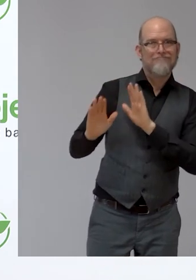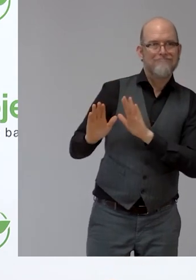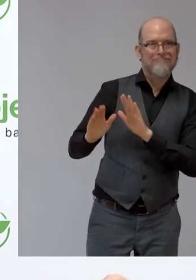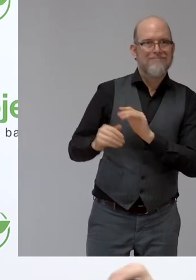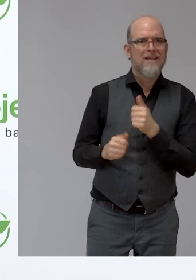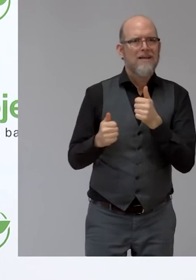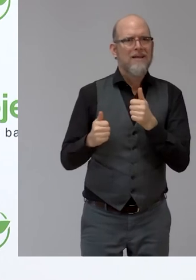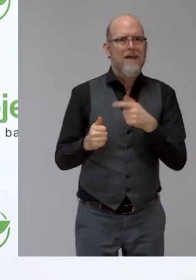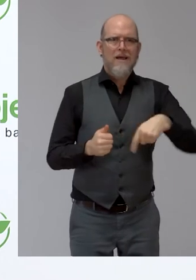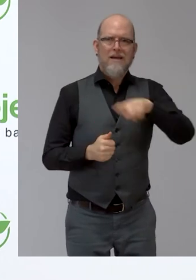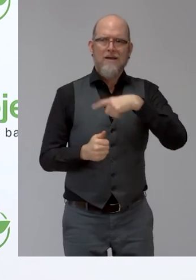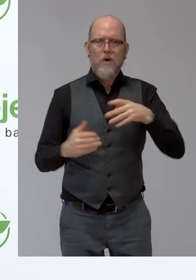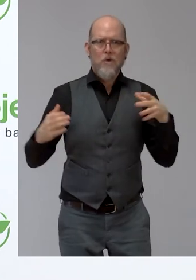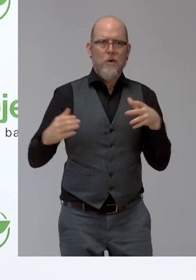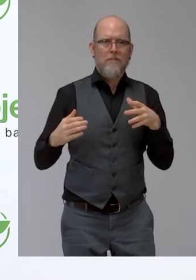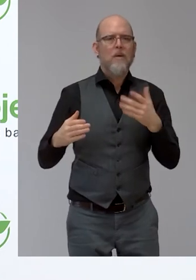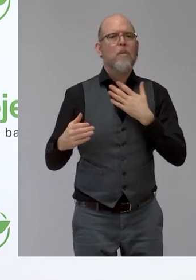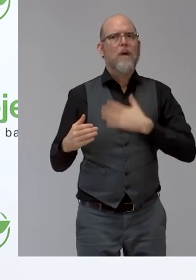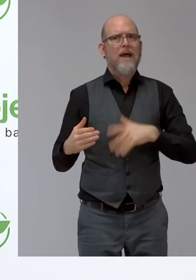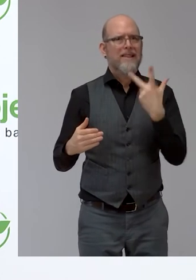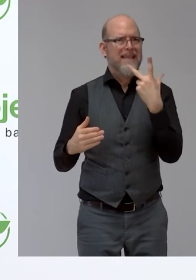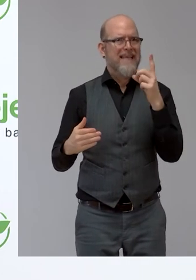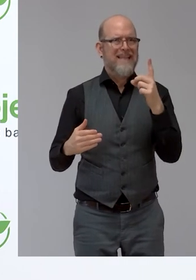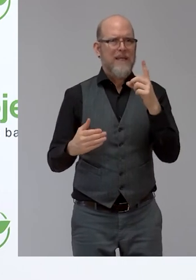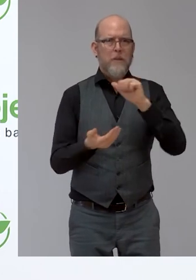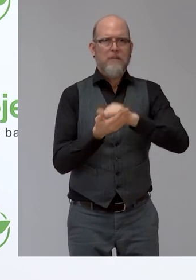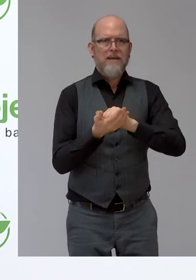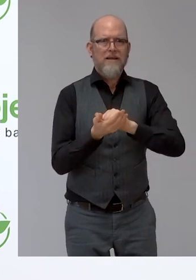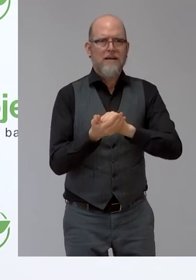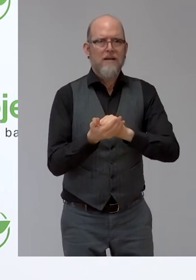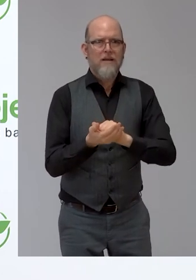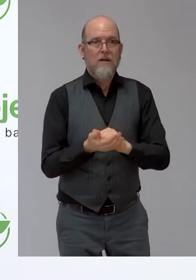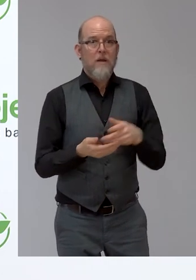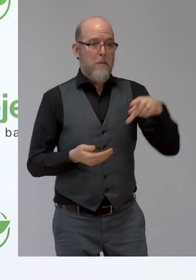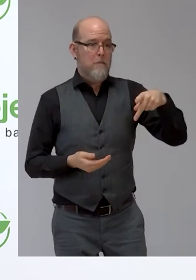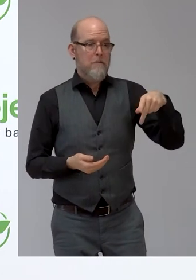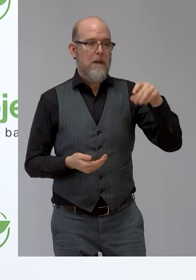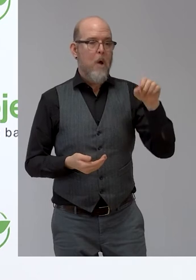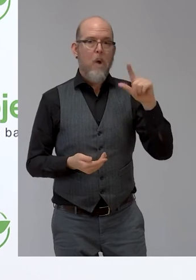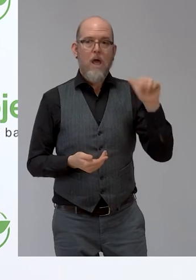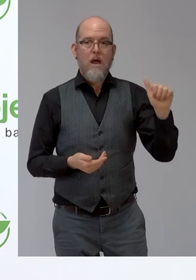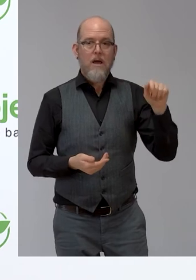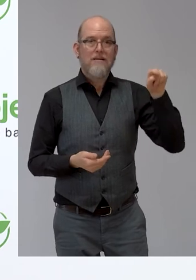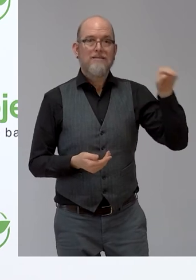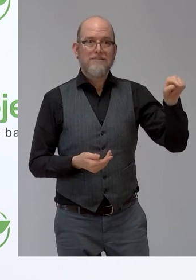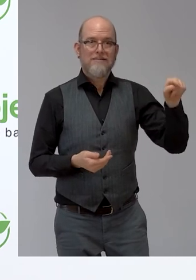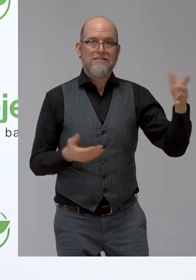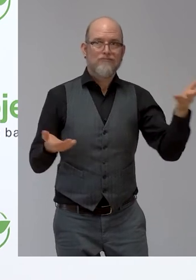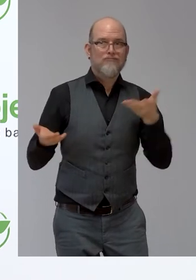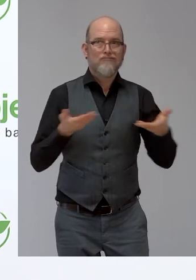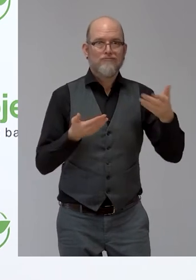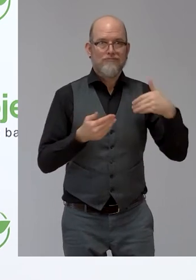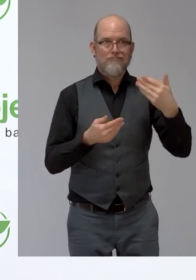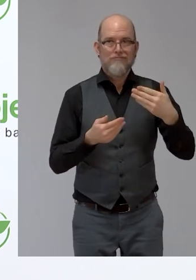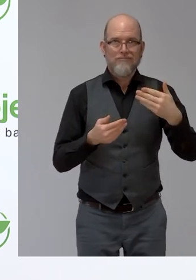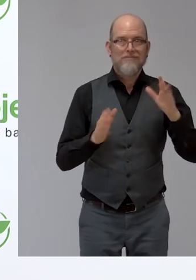to set up with Paloma and hopefully many others that developed this together. So thank you, Puja. And now we're moving